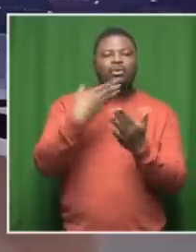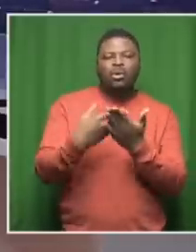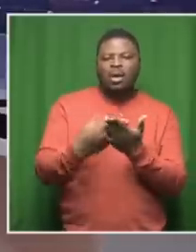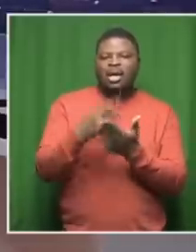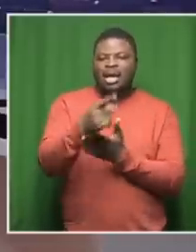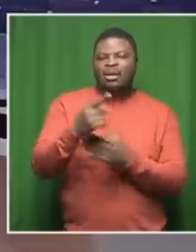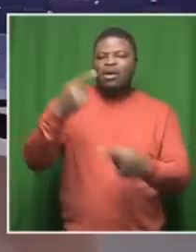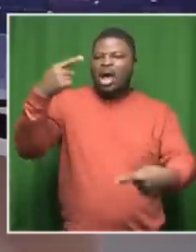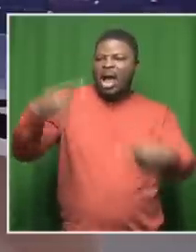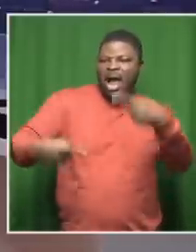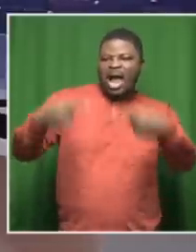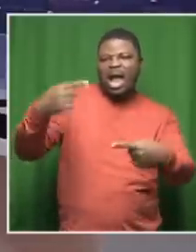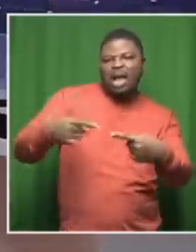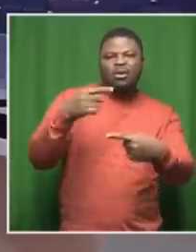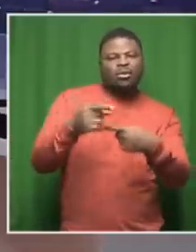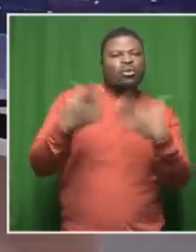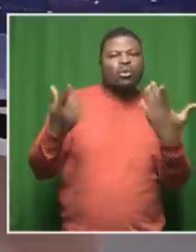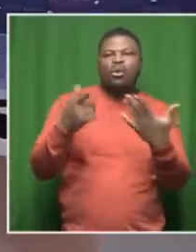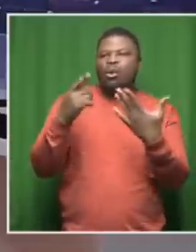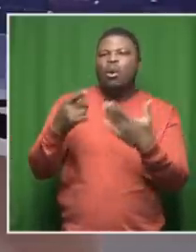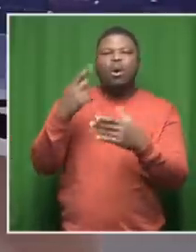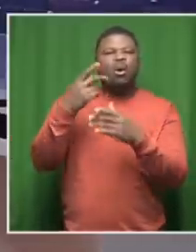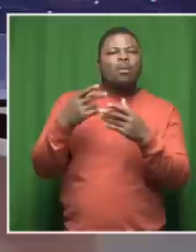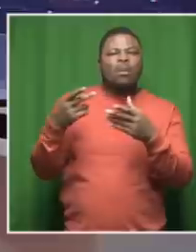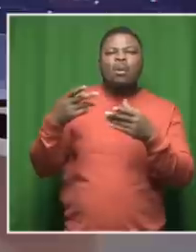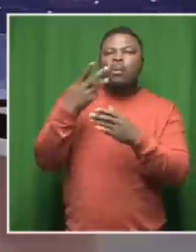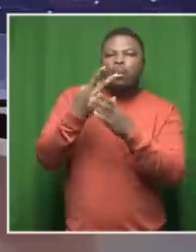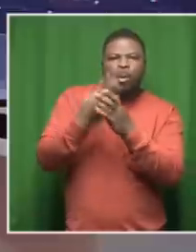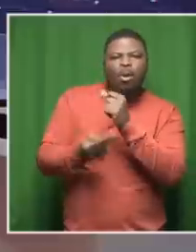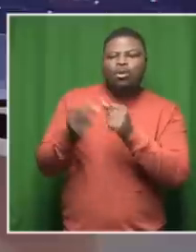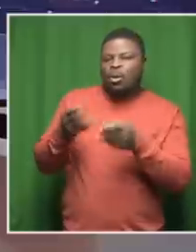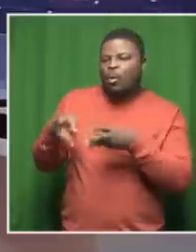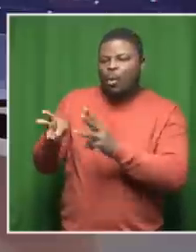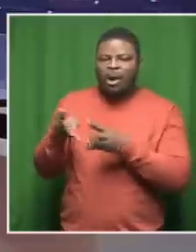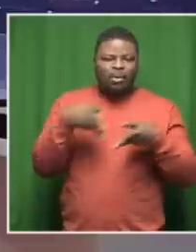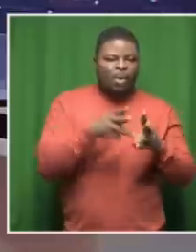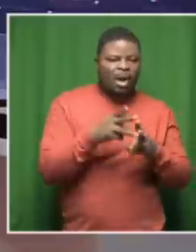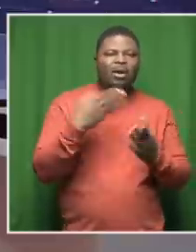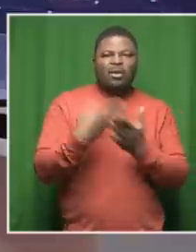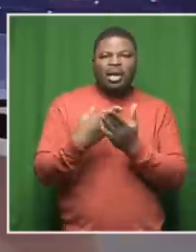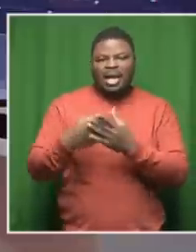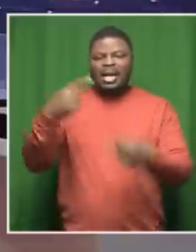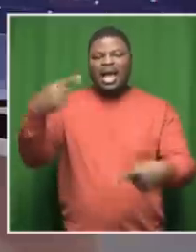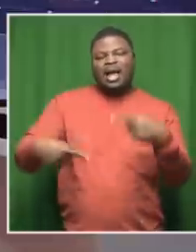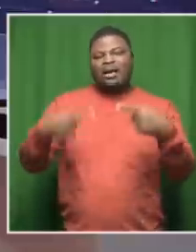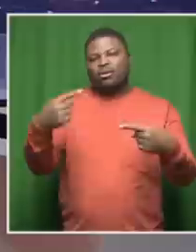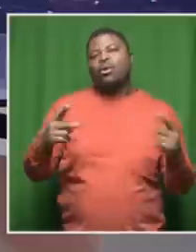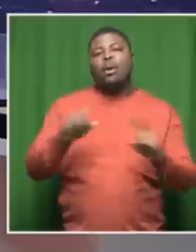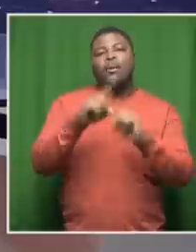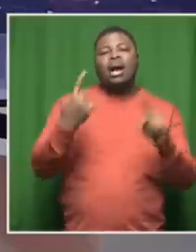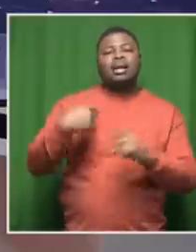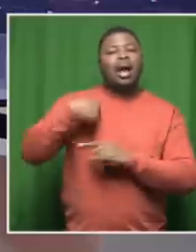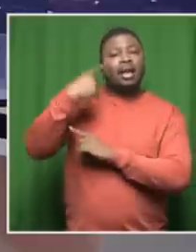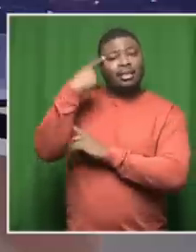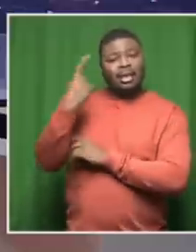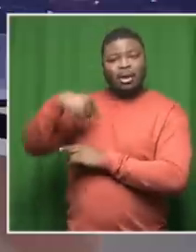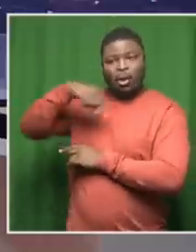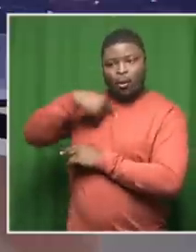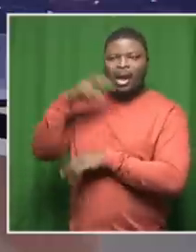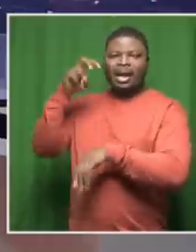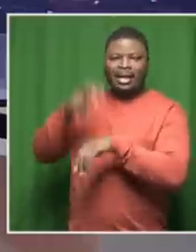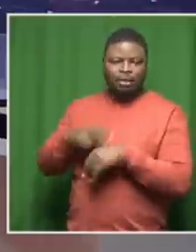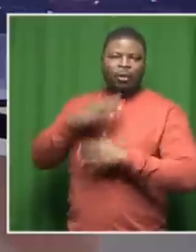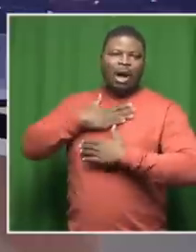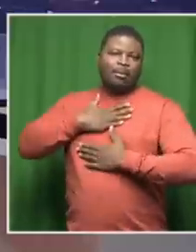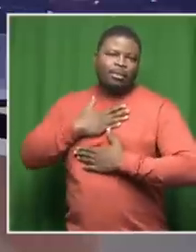in either way i know the whole day and uh i think this is what we need to appreciate about what we